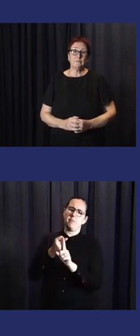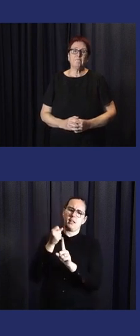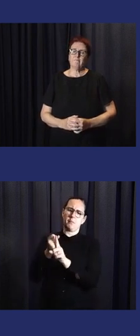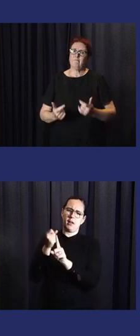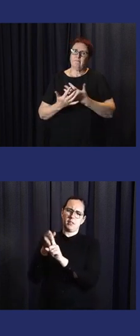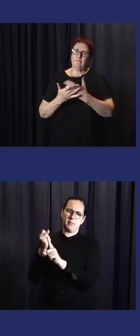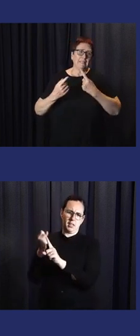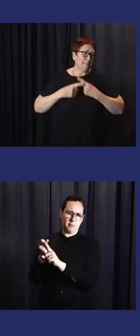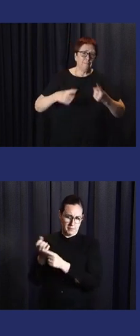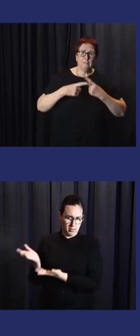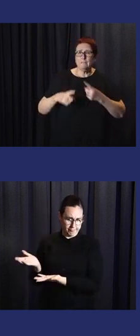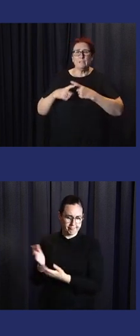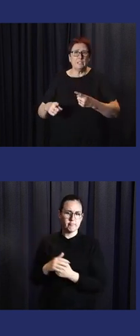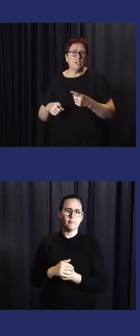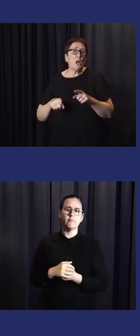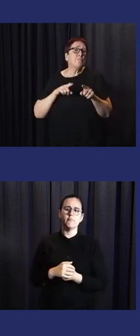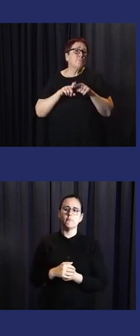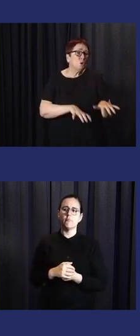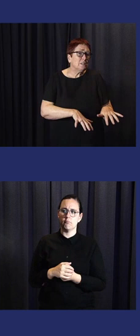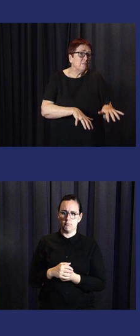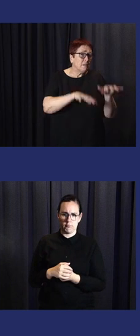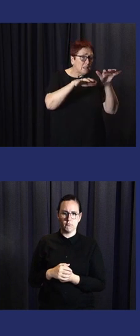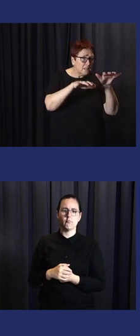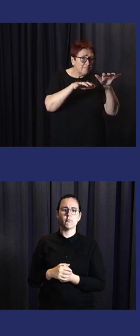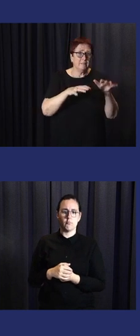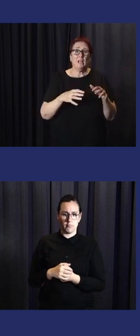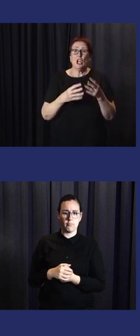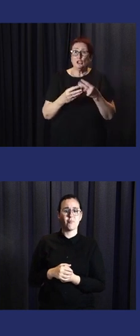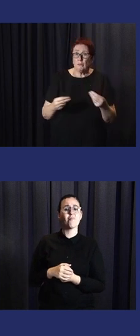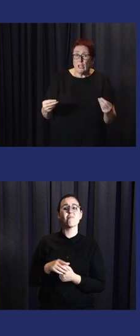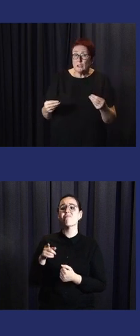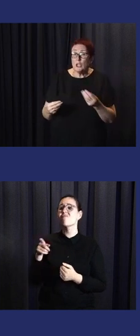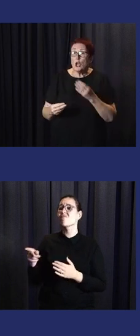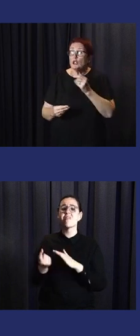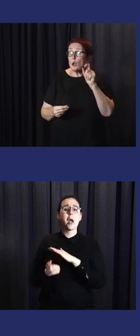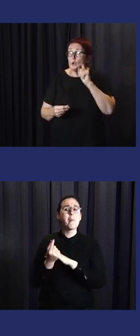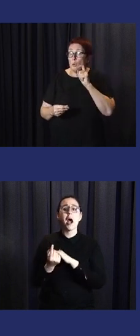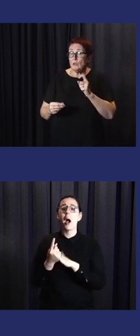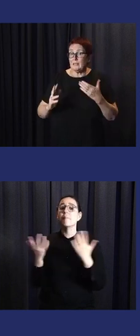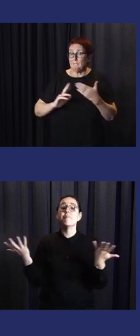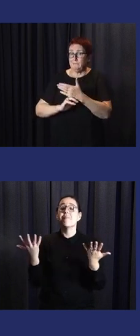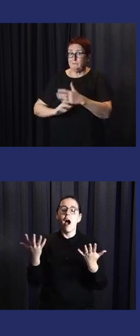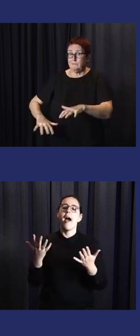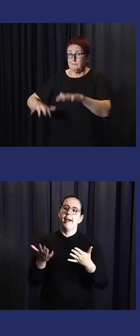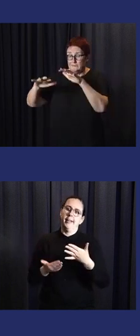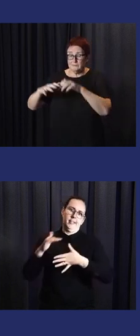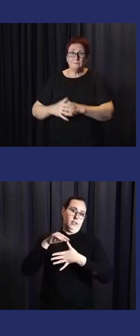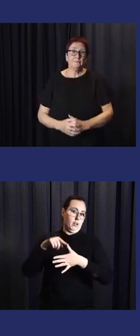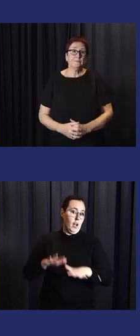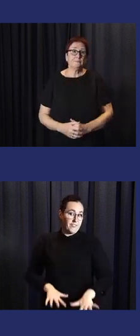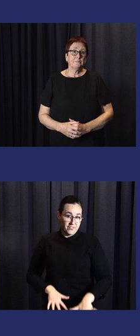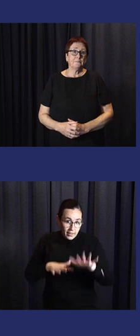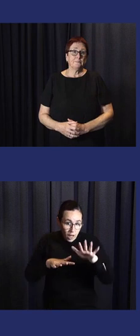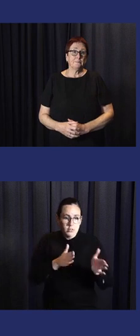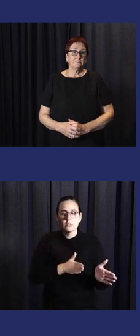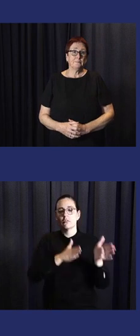climate change. And affects the main kind of natural disaster in our country if flood, droughts,